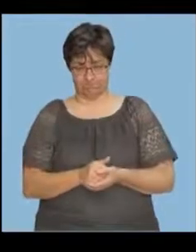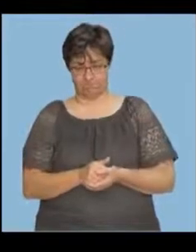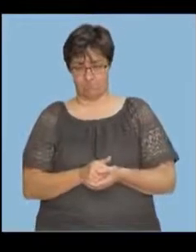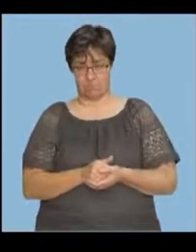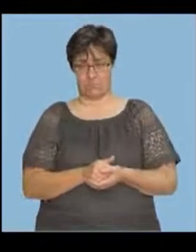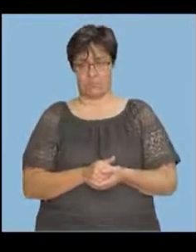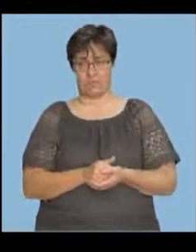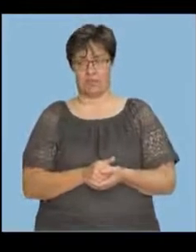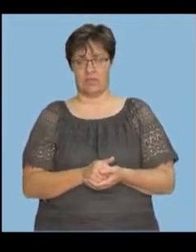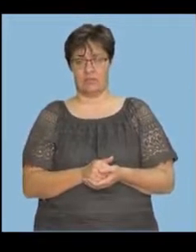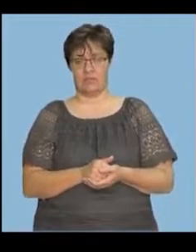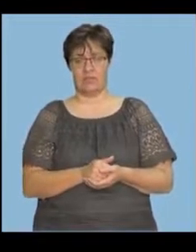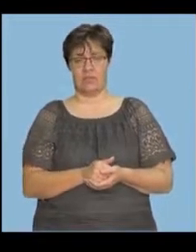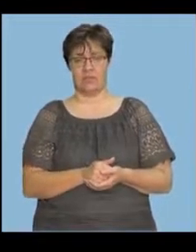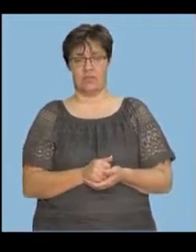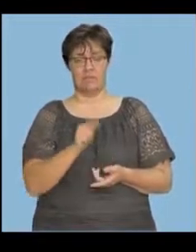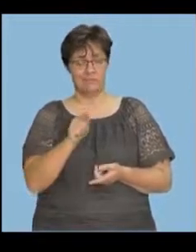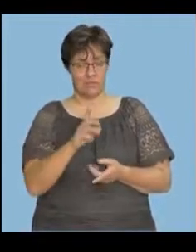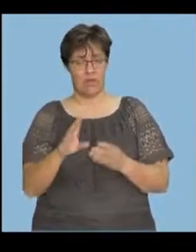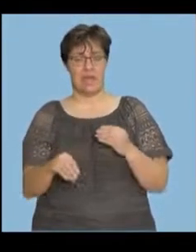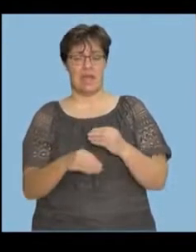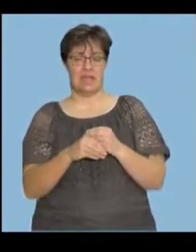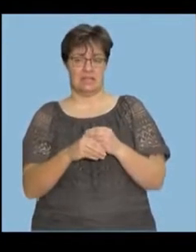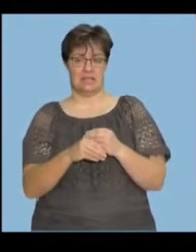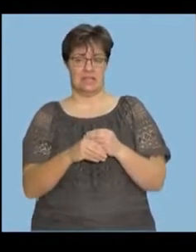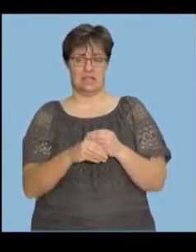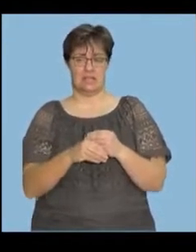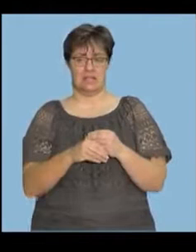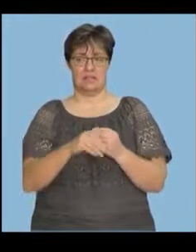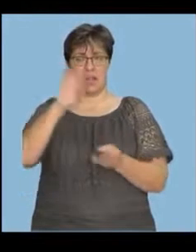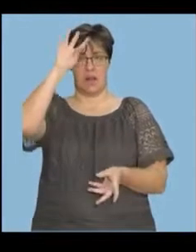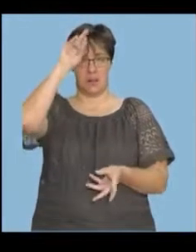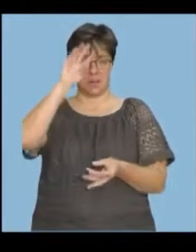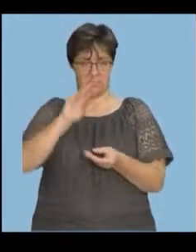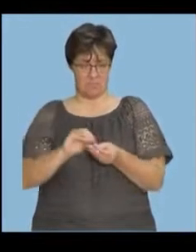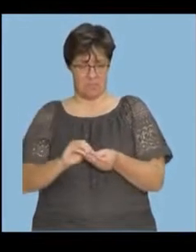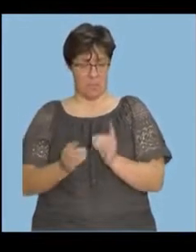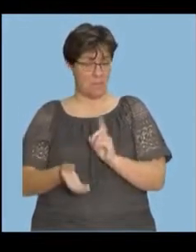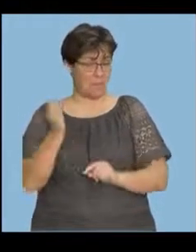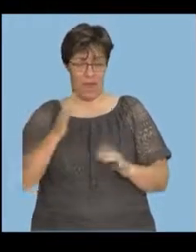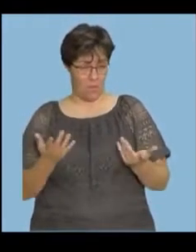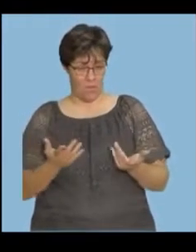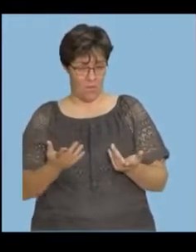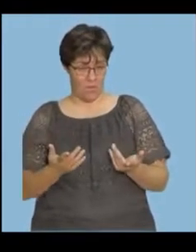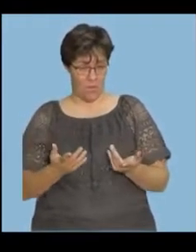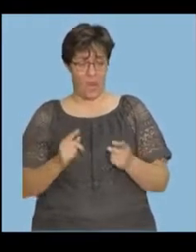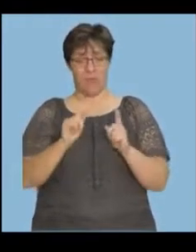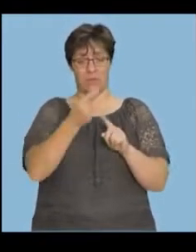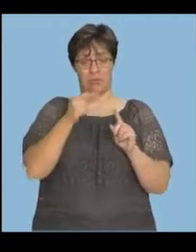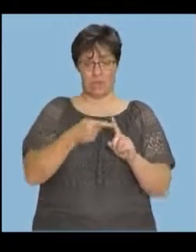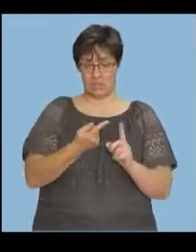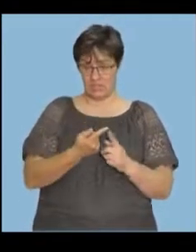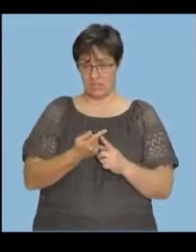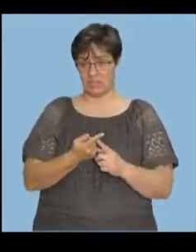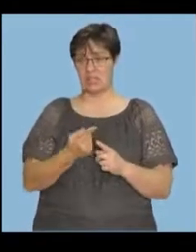Then from there, we're going to add all this. Remember how I got this. It's midpoint times